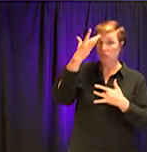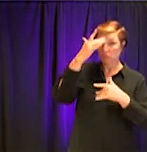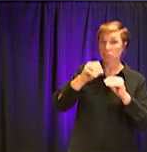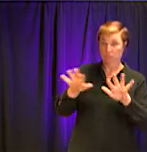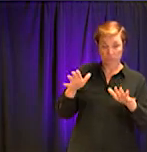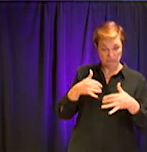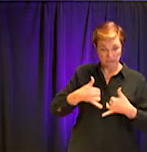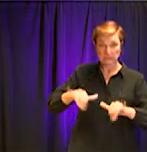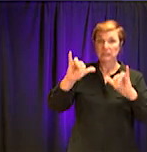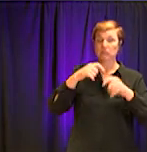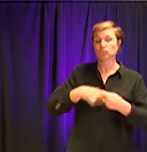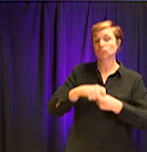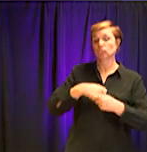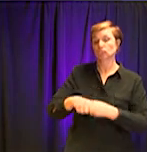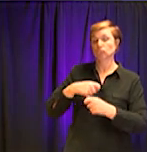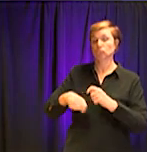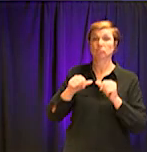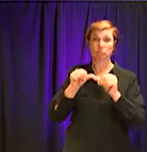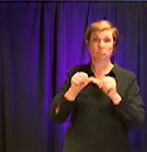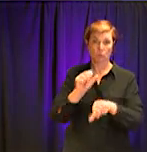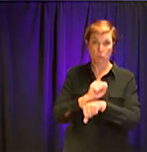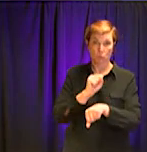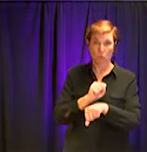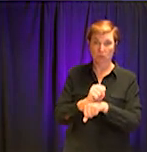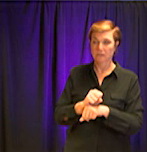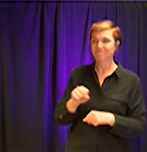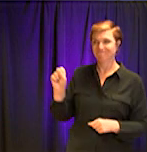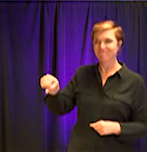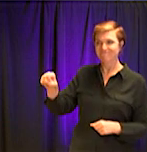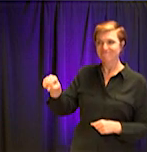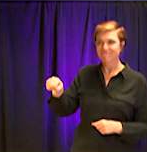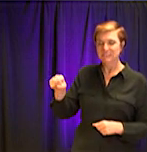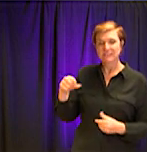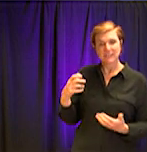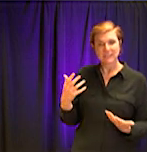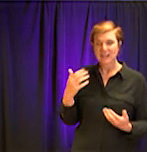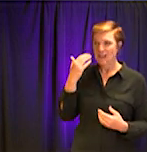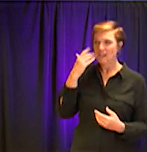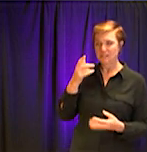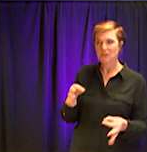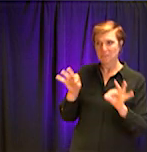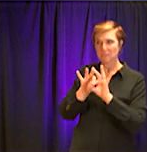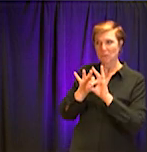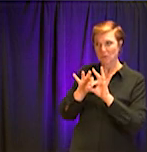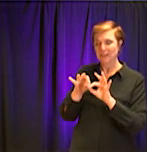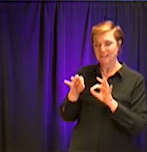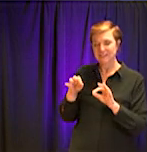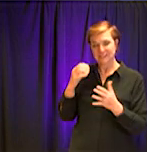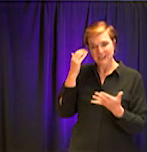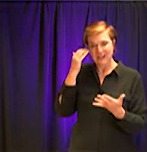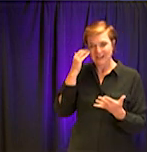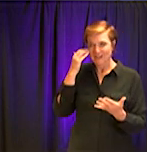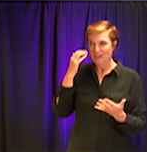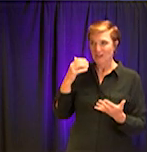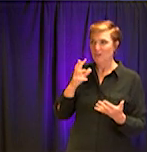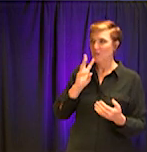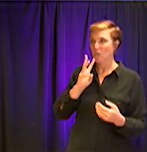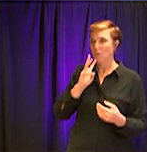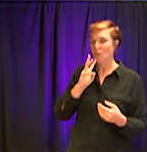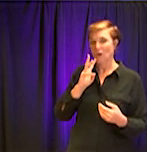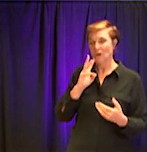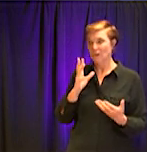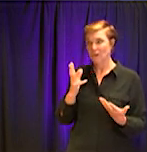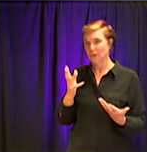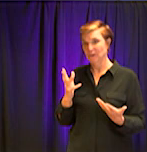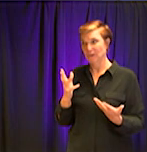something else to handle, and I'm sure it's like a house on fire every single day, and here at the DeKalb County office, right, having to deal with the crisis